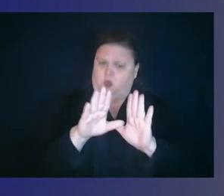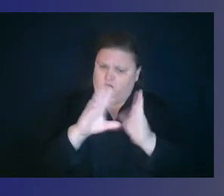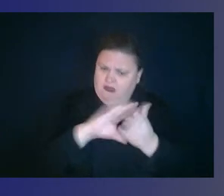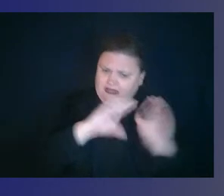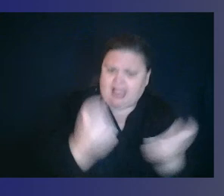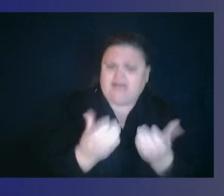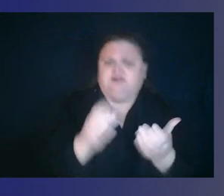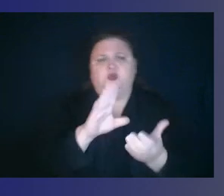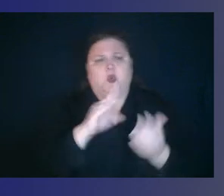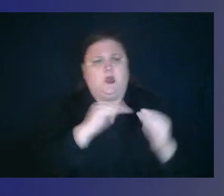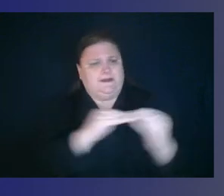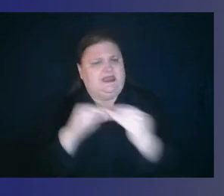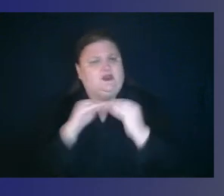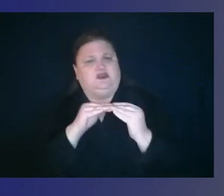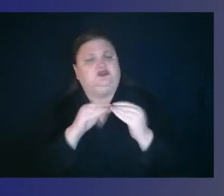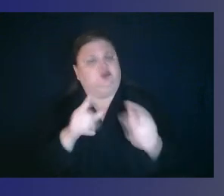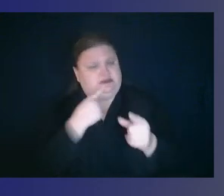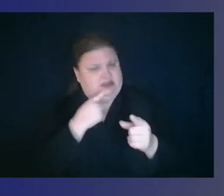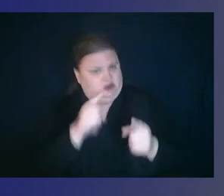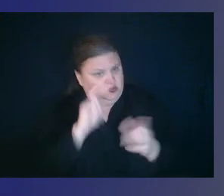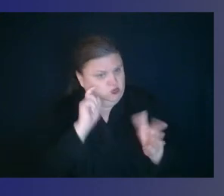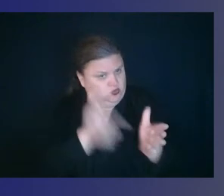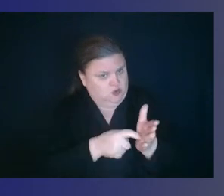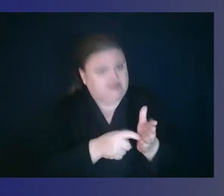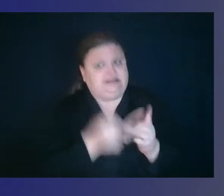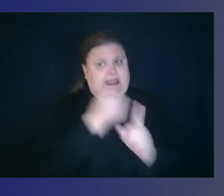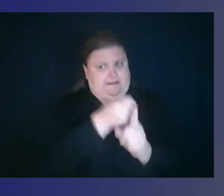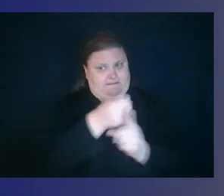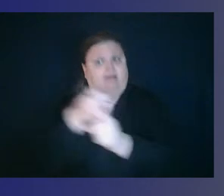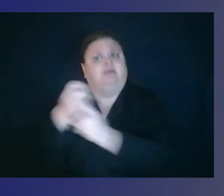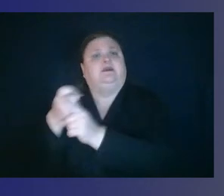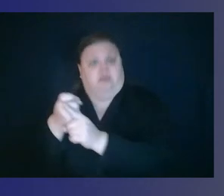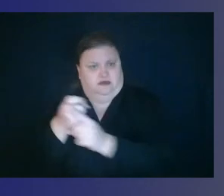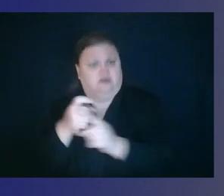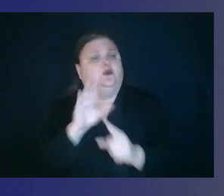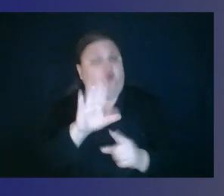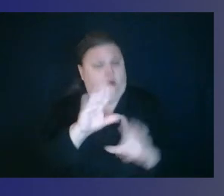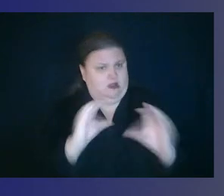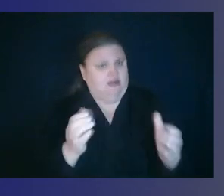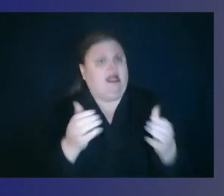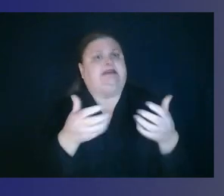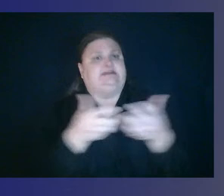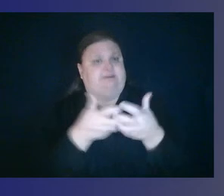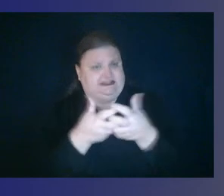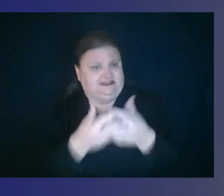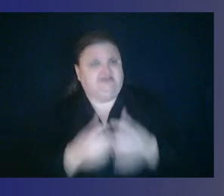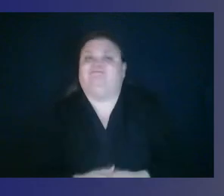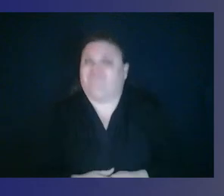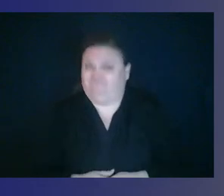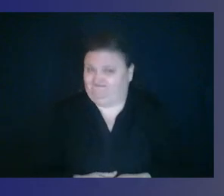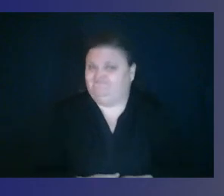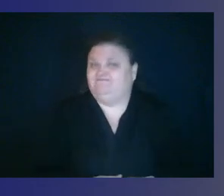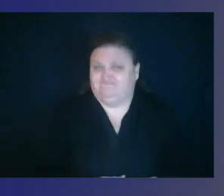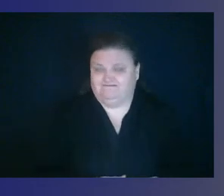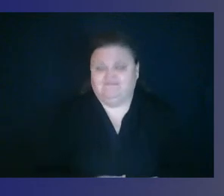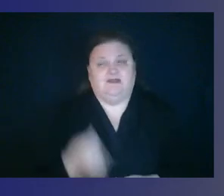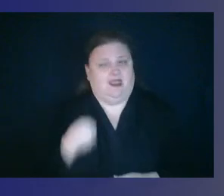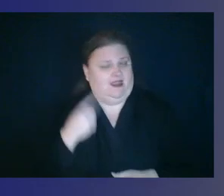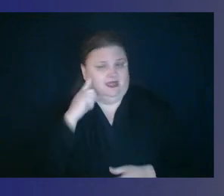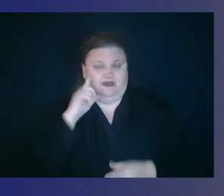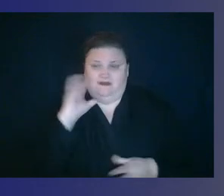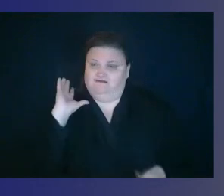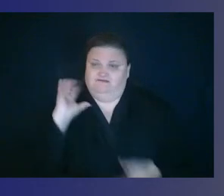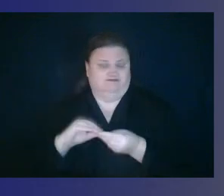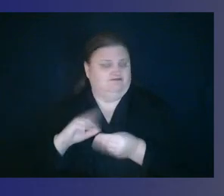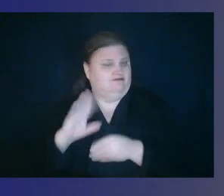You said, I noticed that this is having an impact on the mental health of my classmates. And so I think in all of the work that we do, you